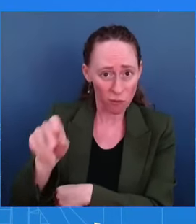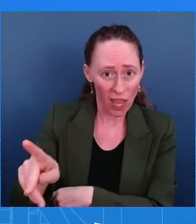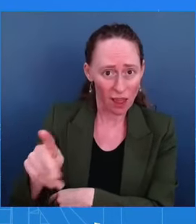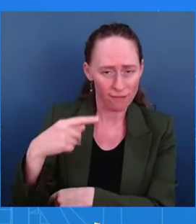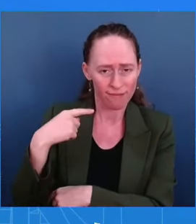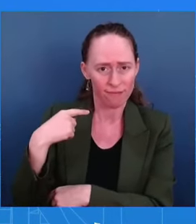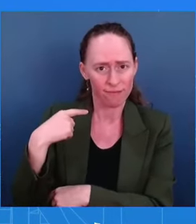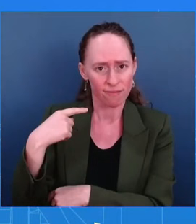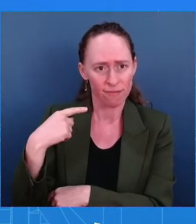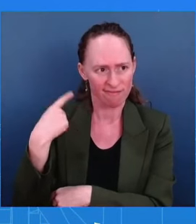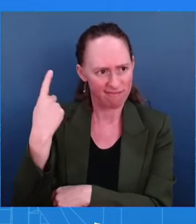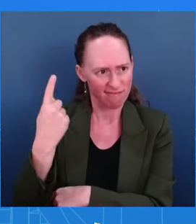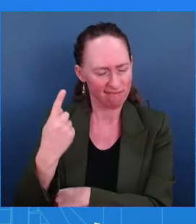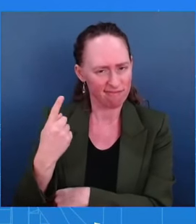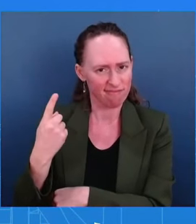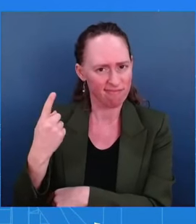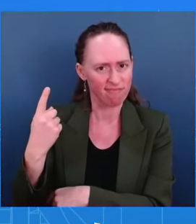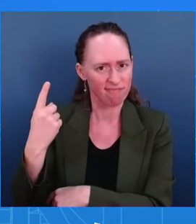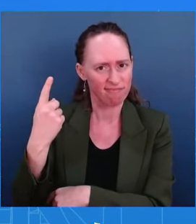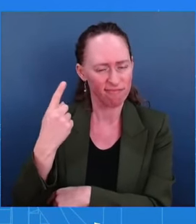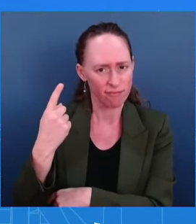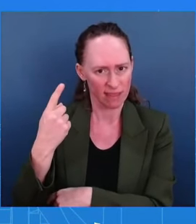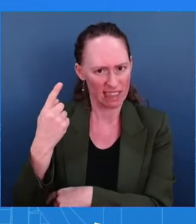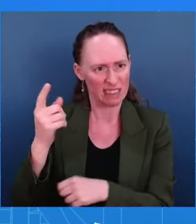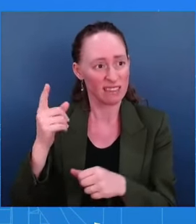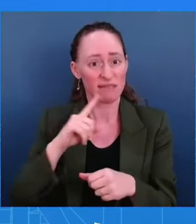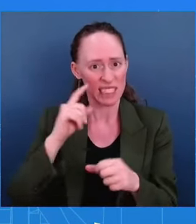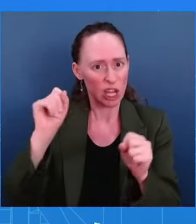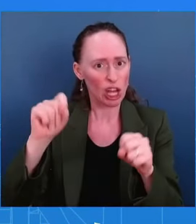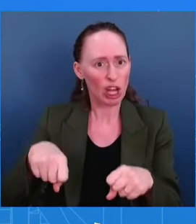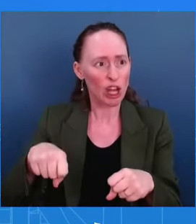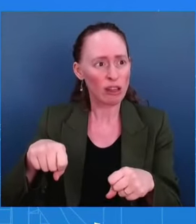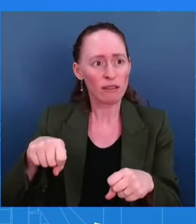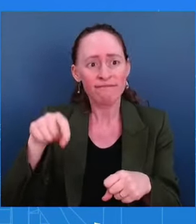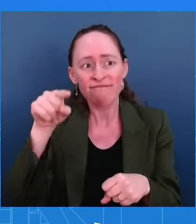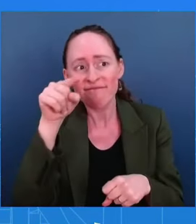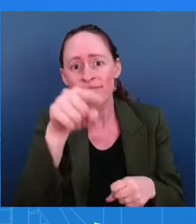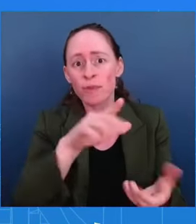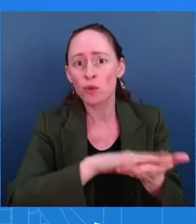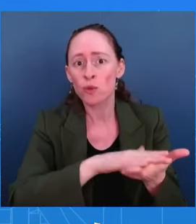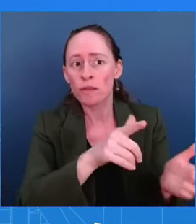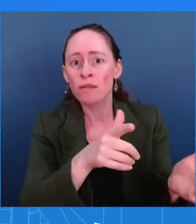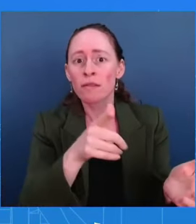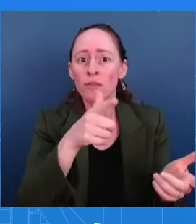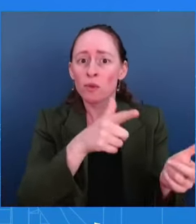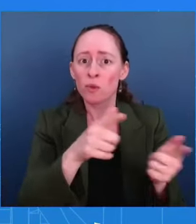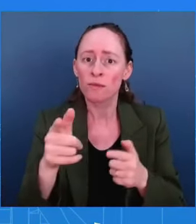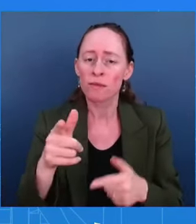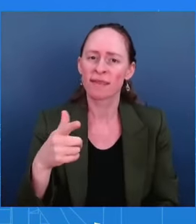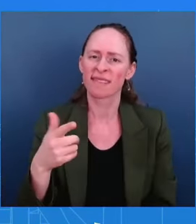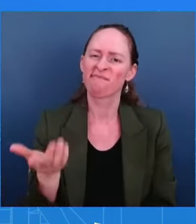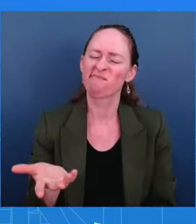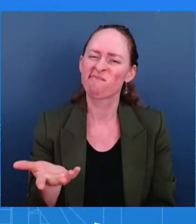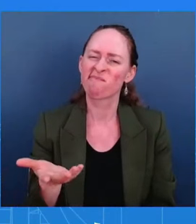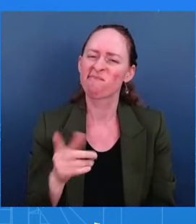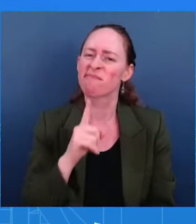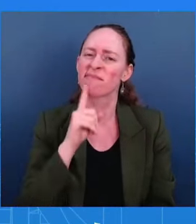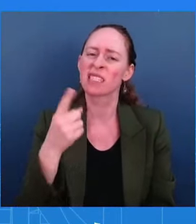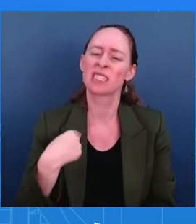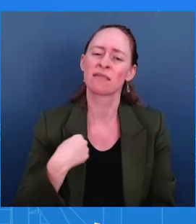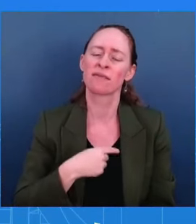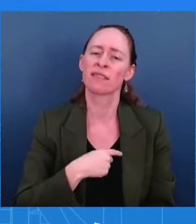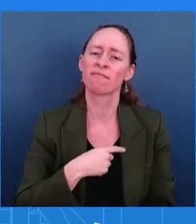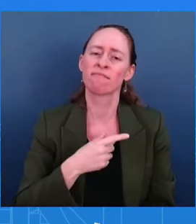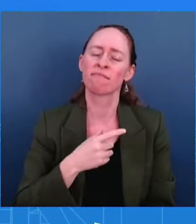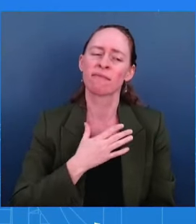can happen. So please know that our hearts are with those families in Winder,